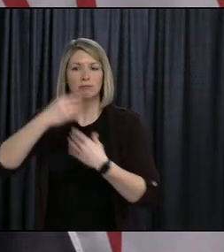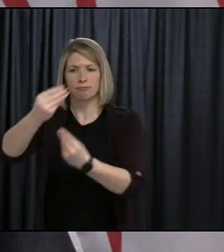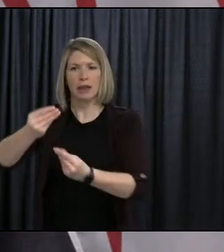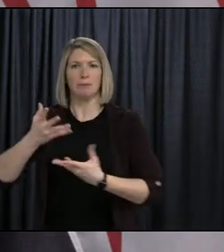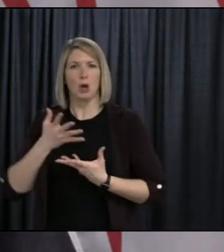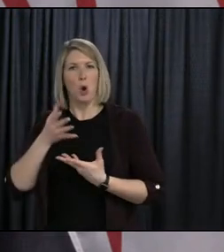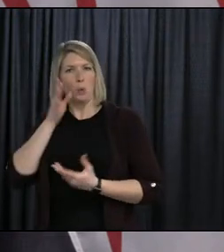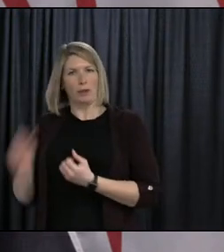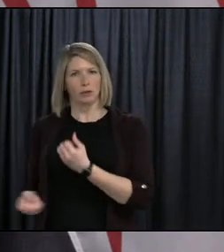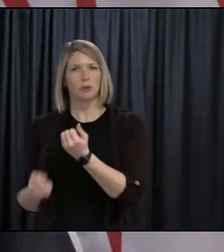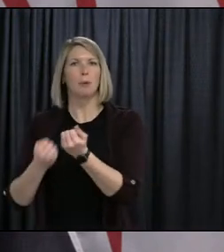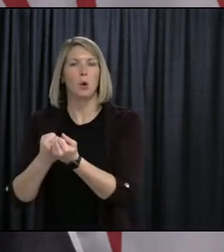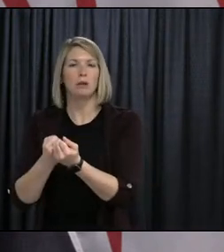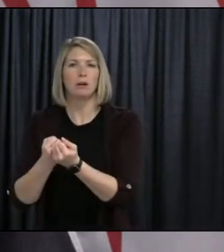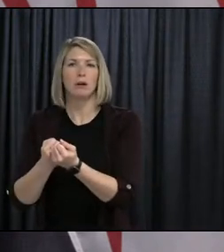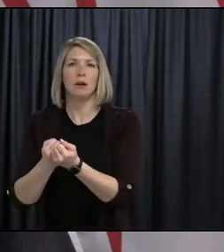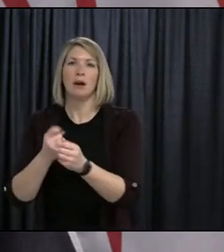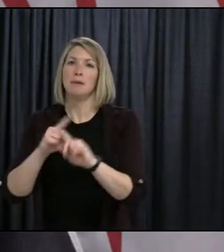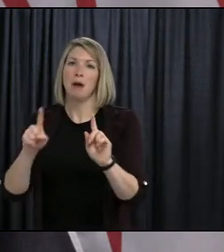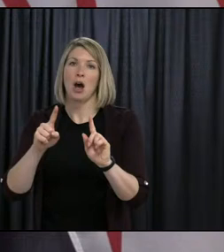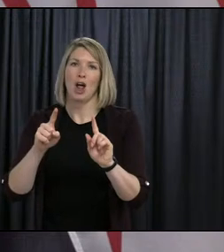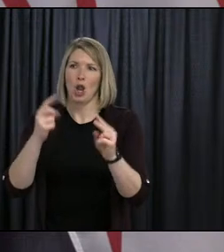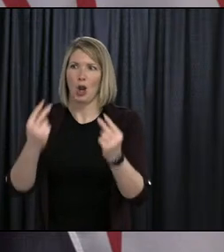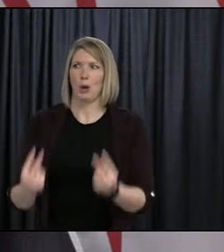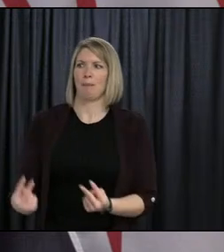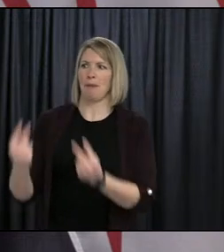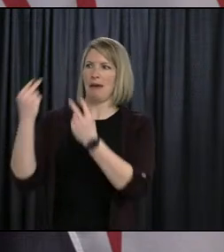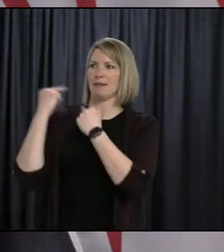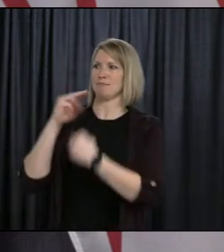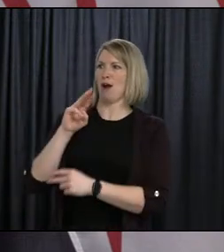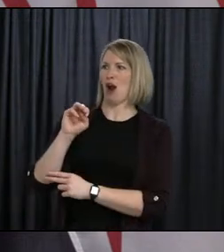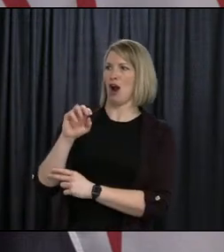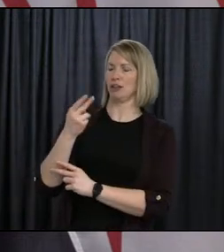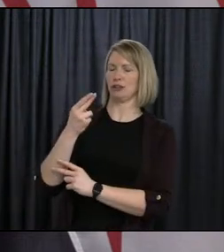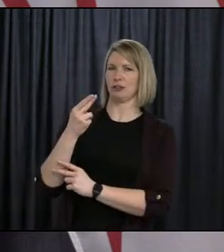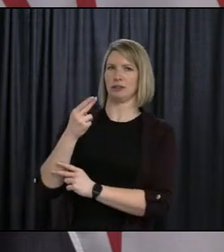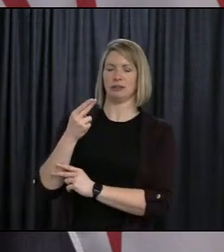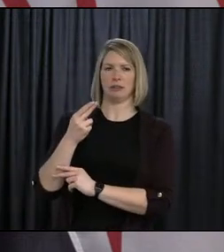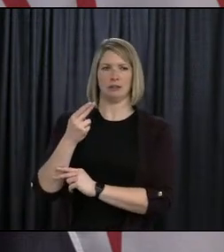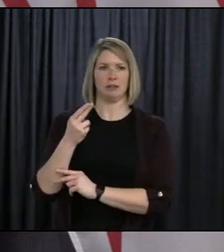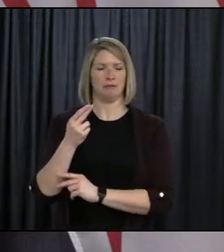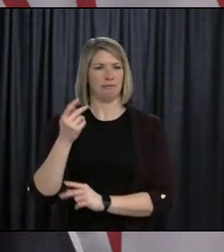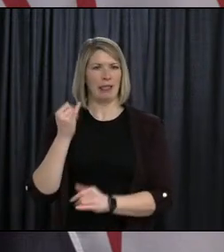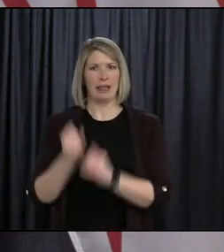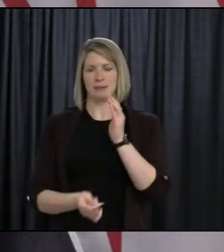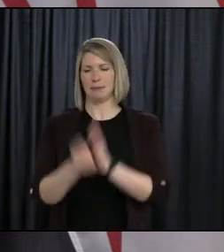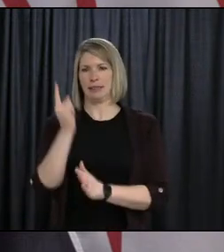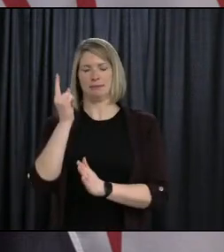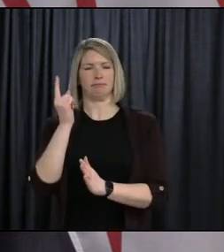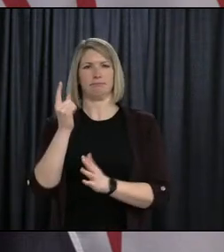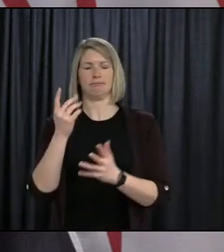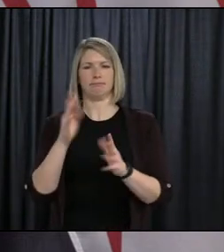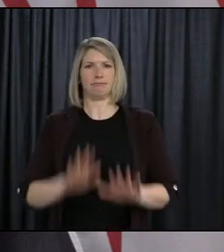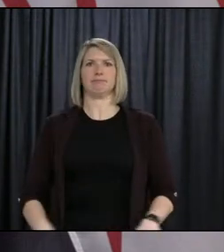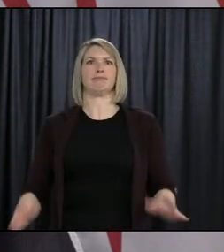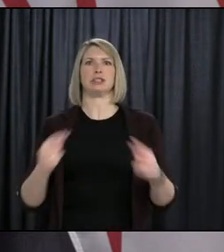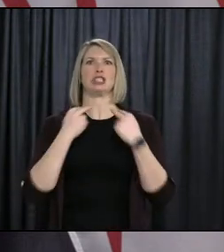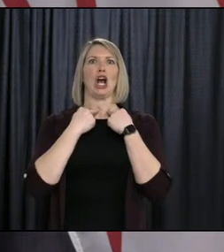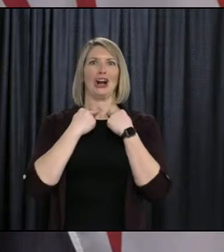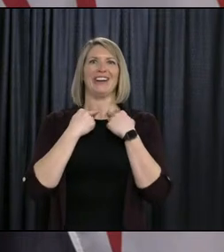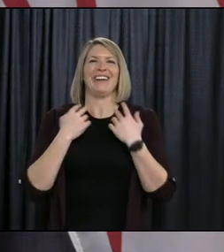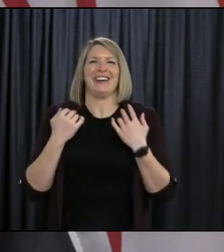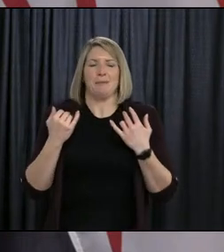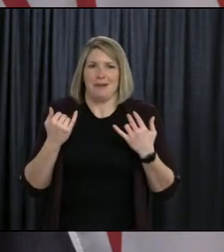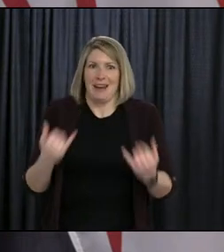we're a long ways ahead of where we were last spring, leaps and bounds, and I'll say it again, I'm really